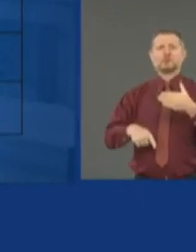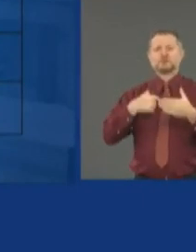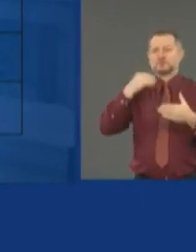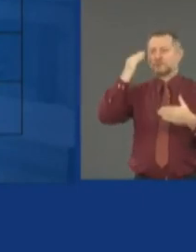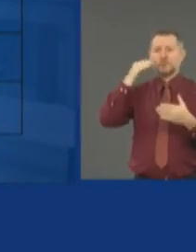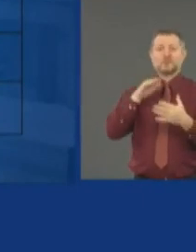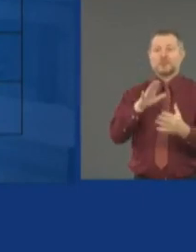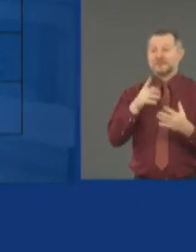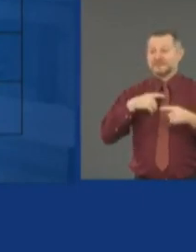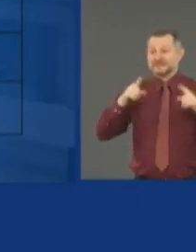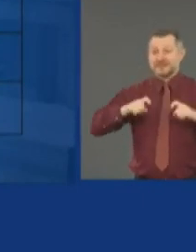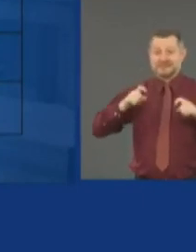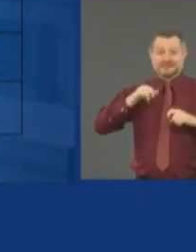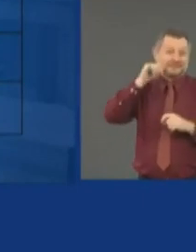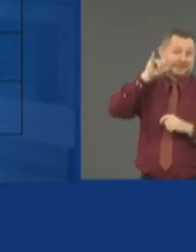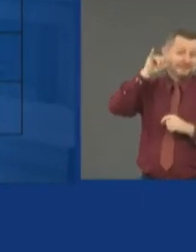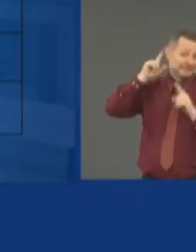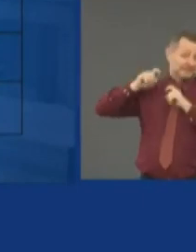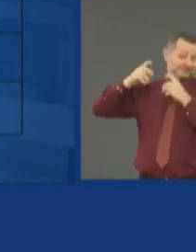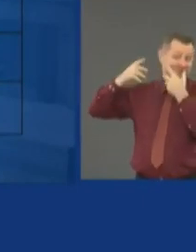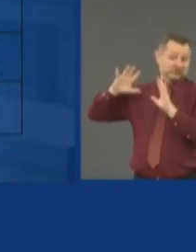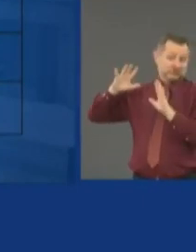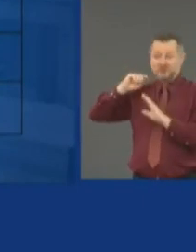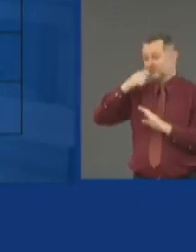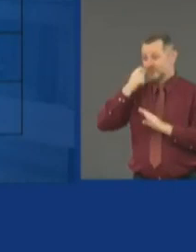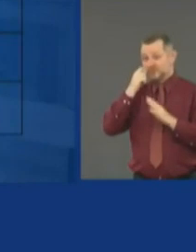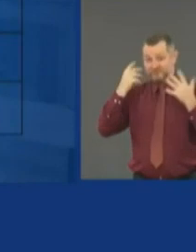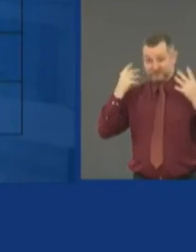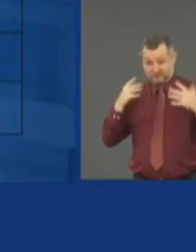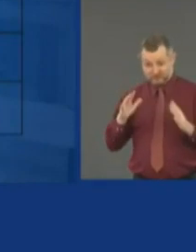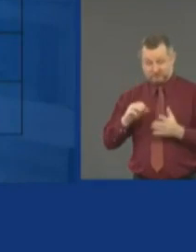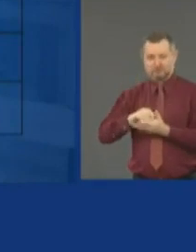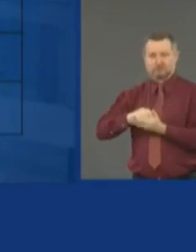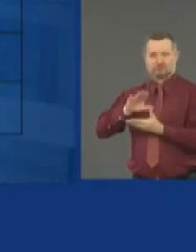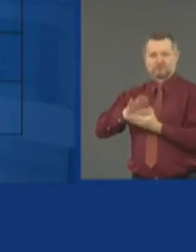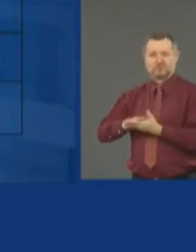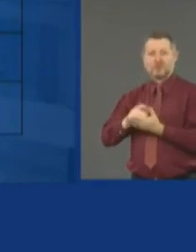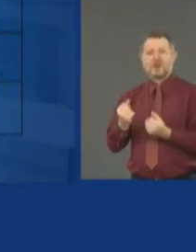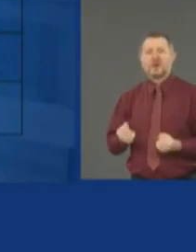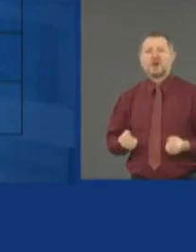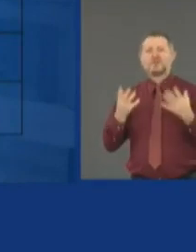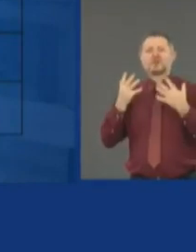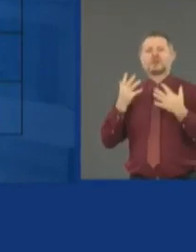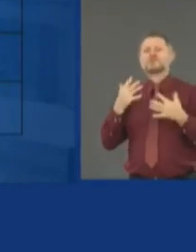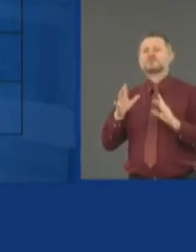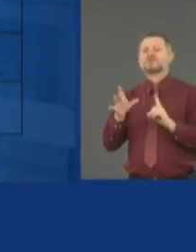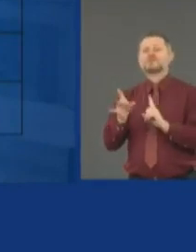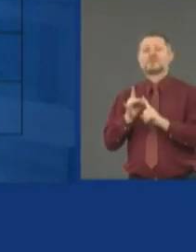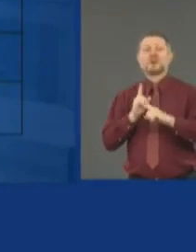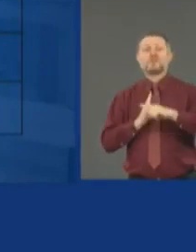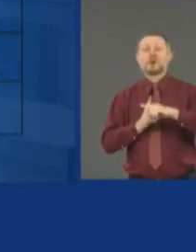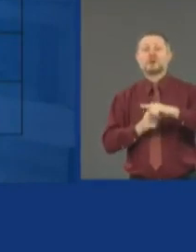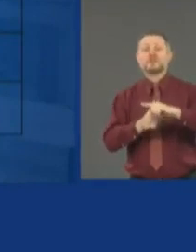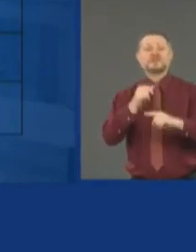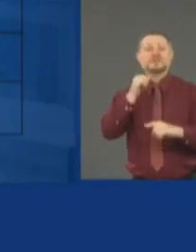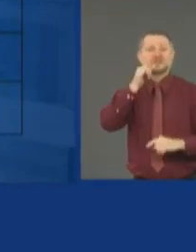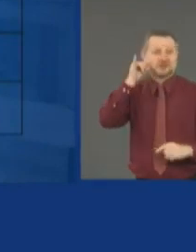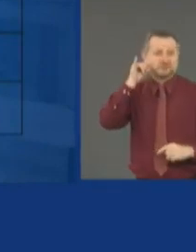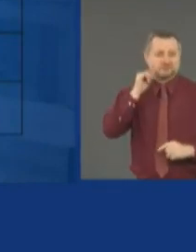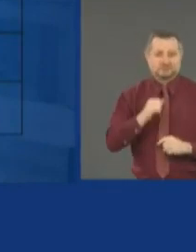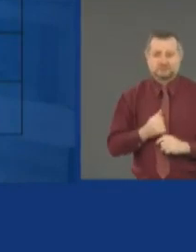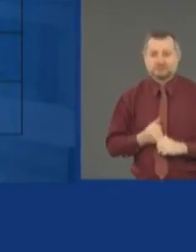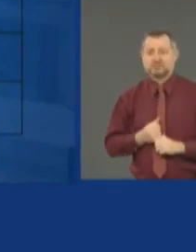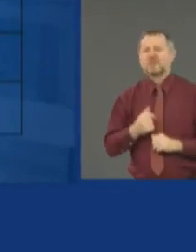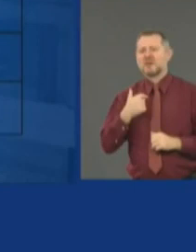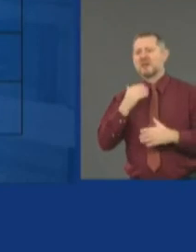and you know how many people tested positive yesterday, okay? We do about 50,000 tests per